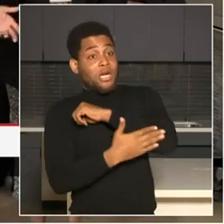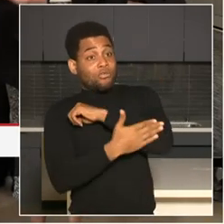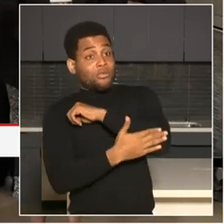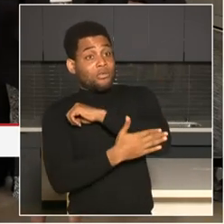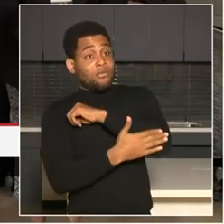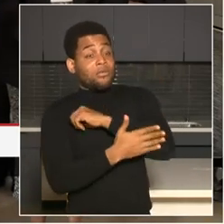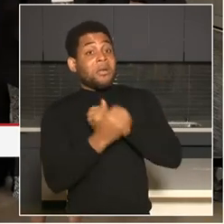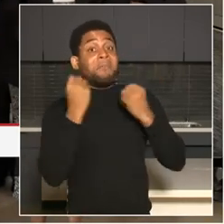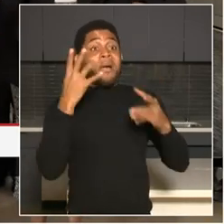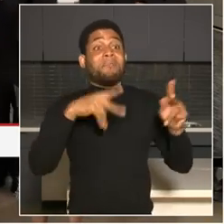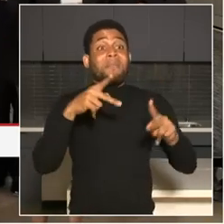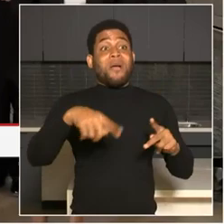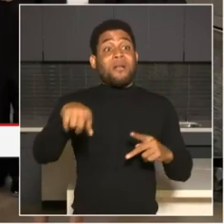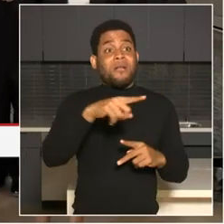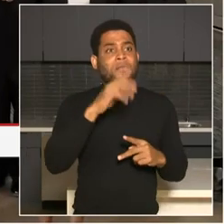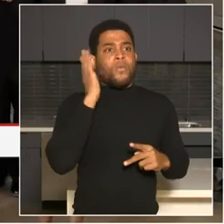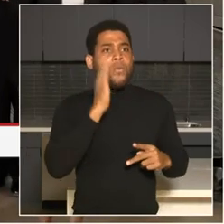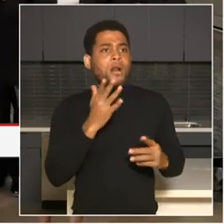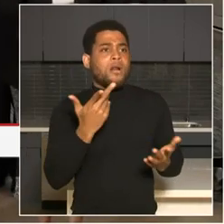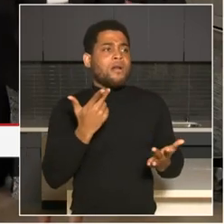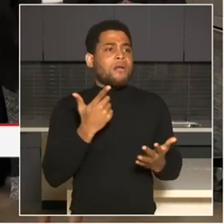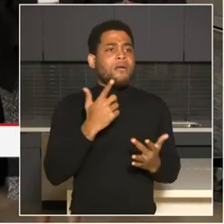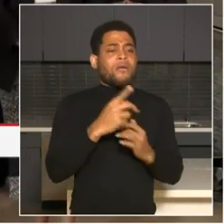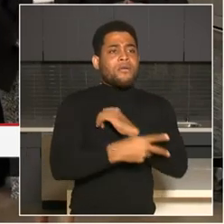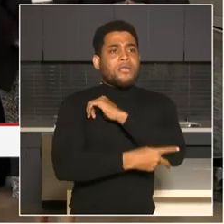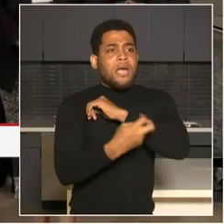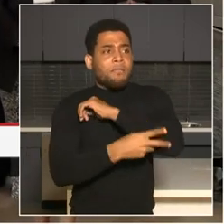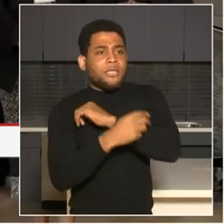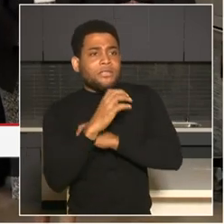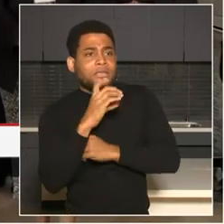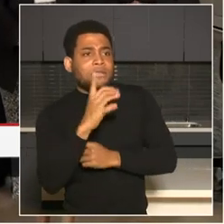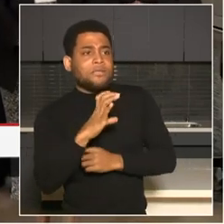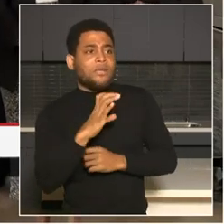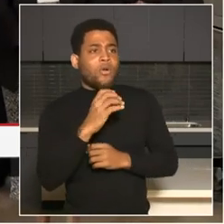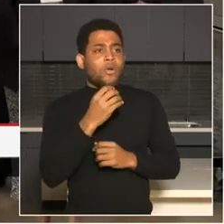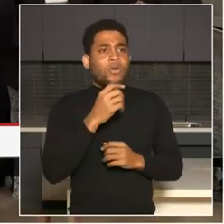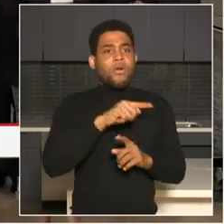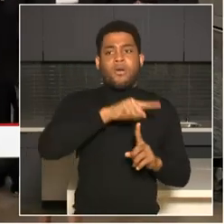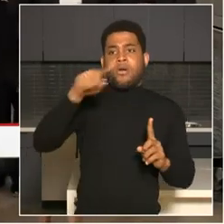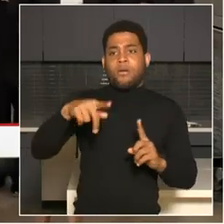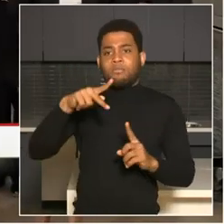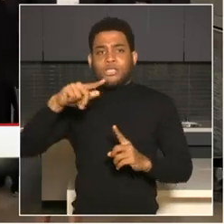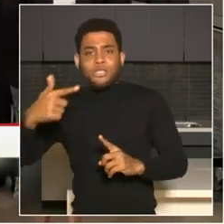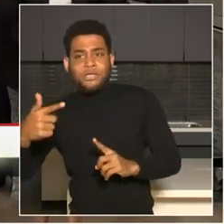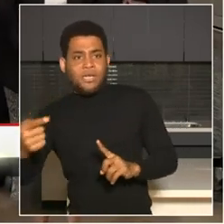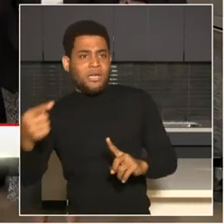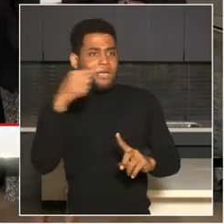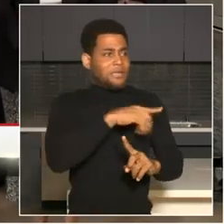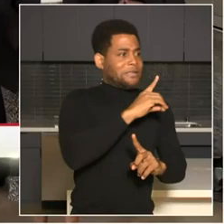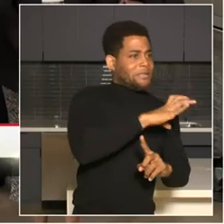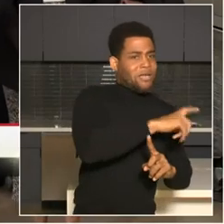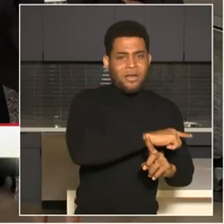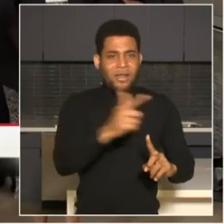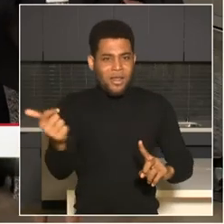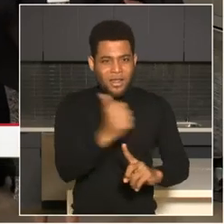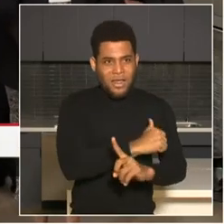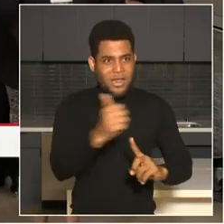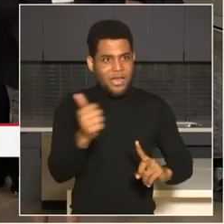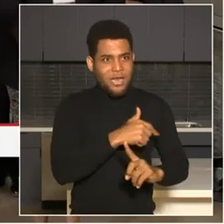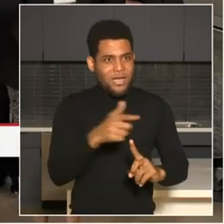picks it up. The person comes back, DC is ready to pick it up. So we will still have that level of collaboration. The difference is it'll be a lot quicker.